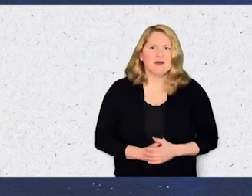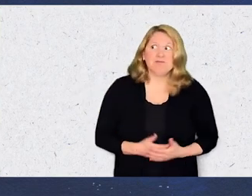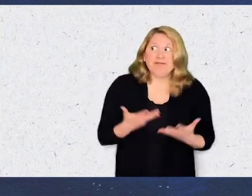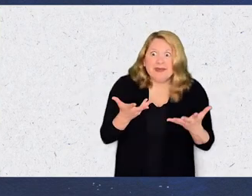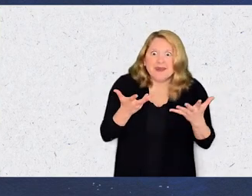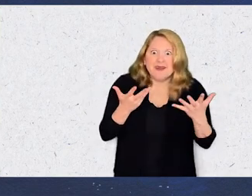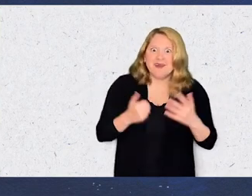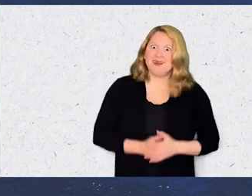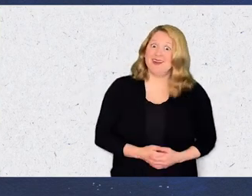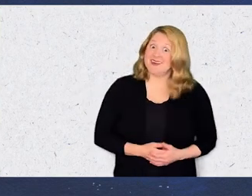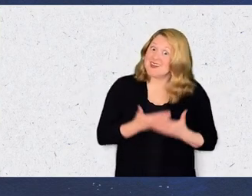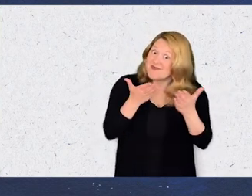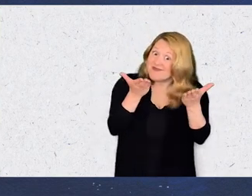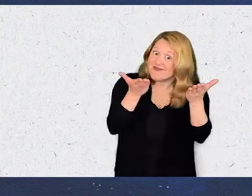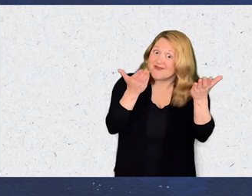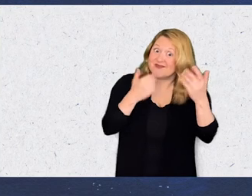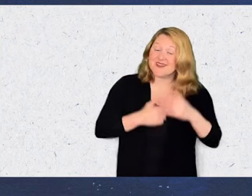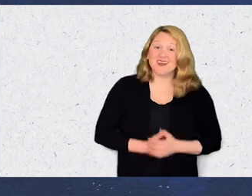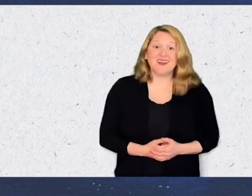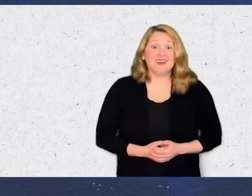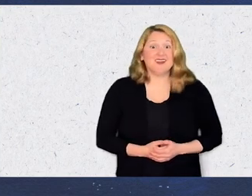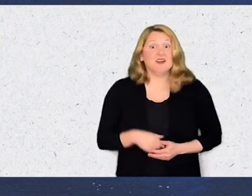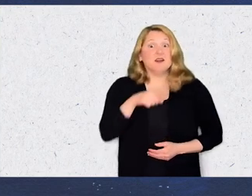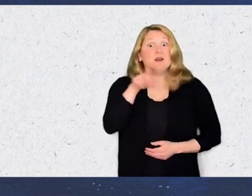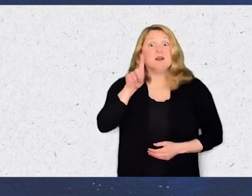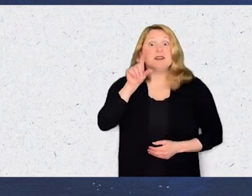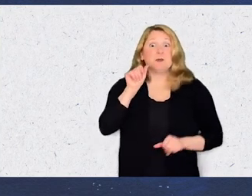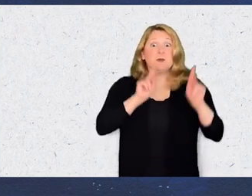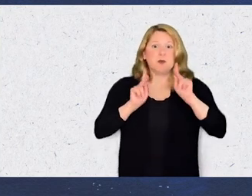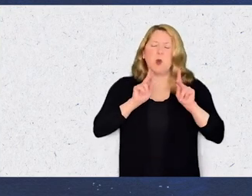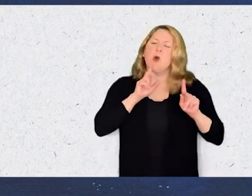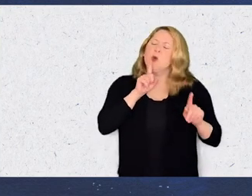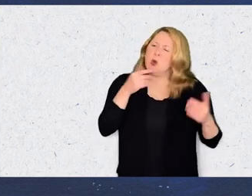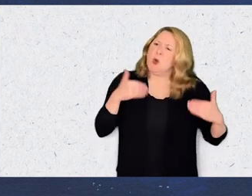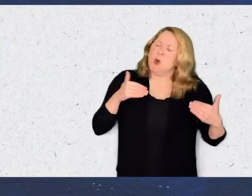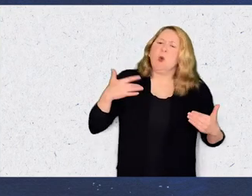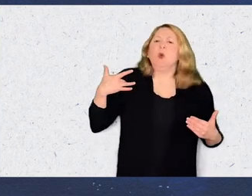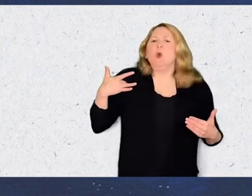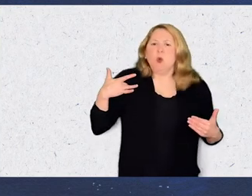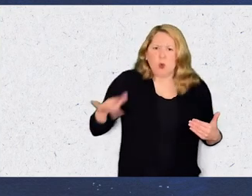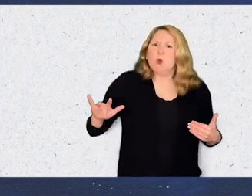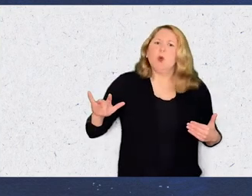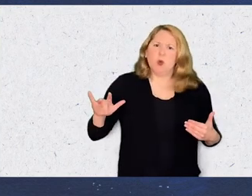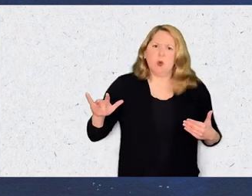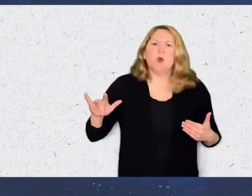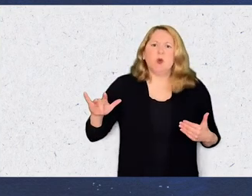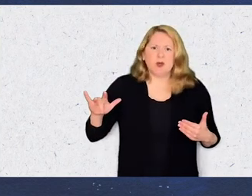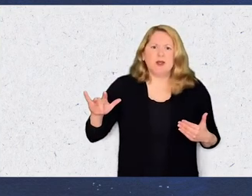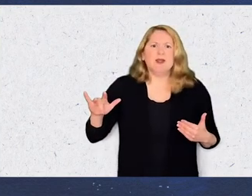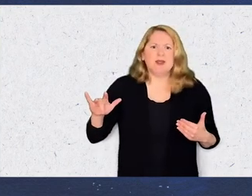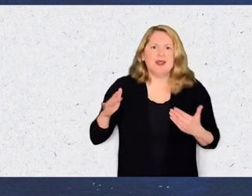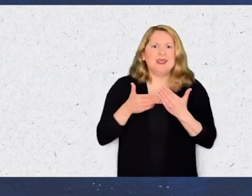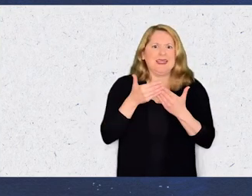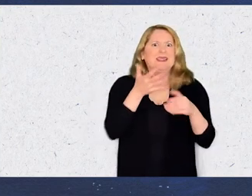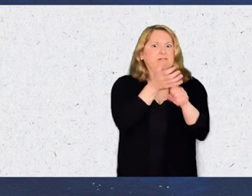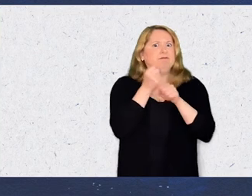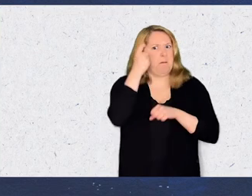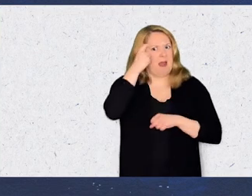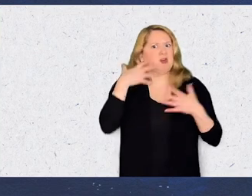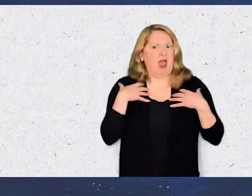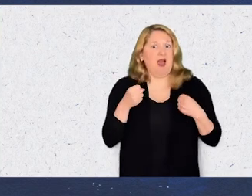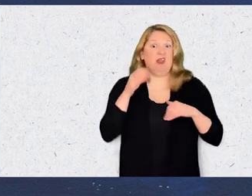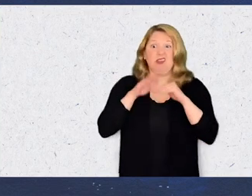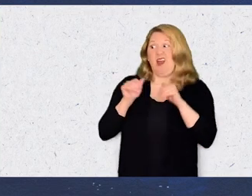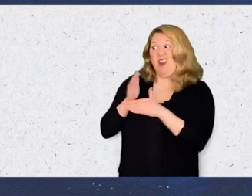So that'll do it. That'll do it to you. As well as, disabled people are more prone to having